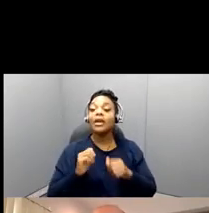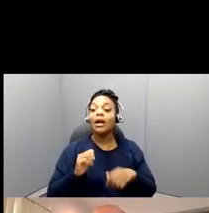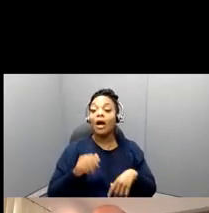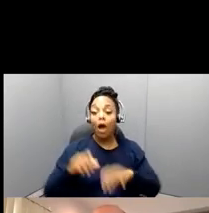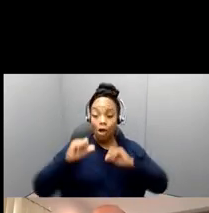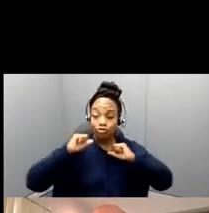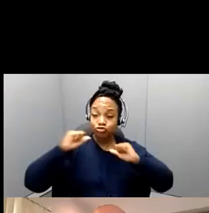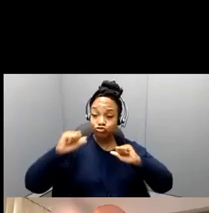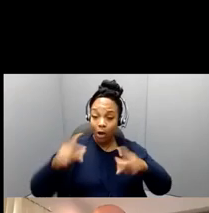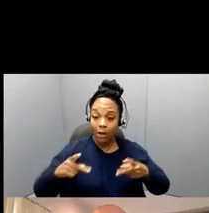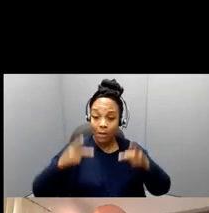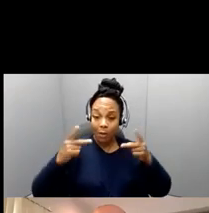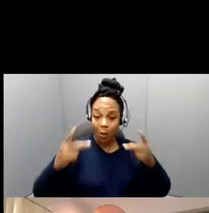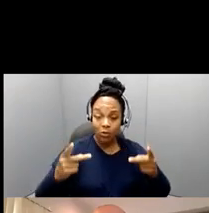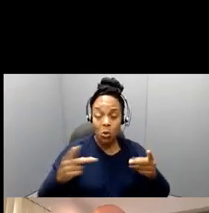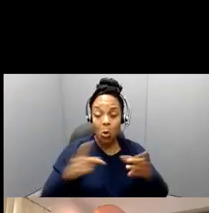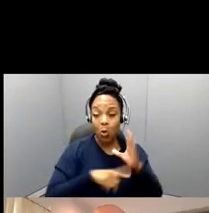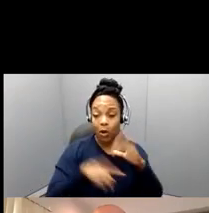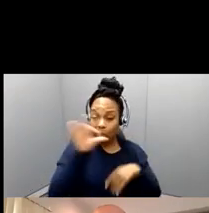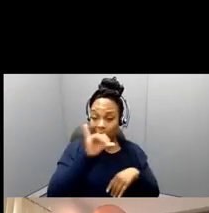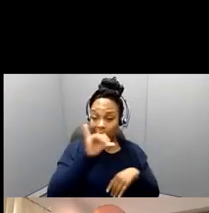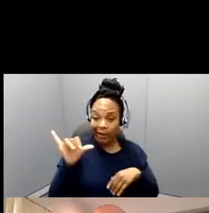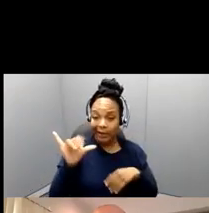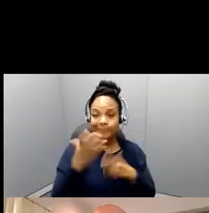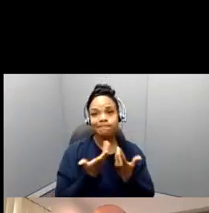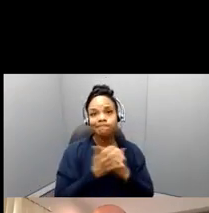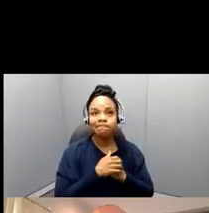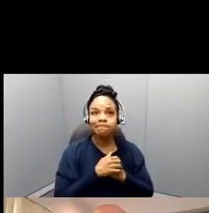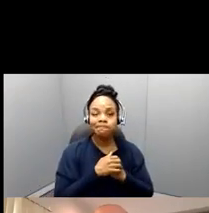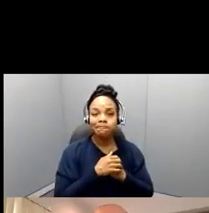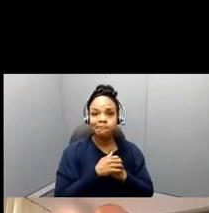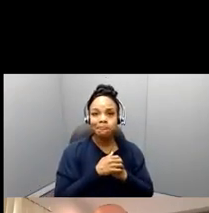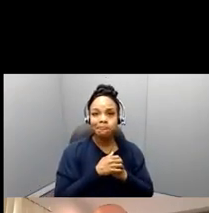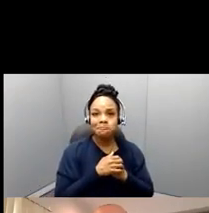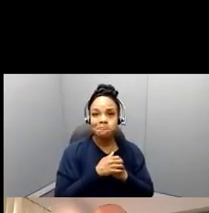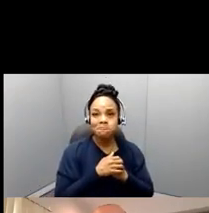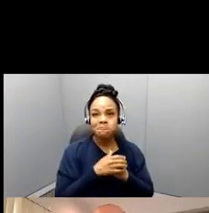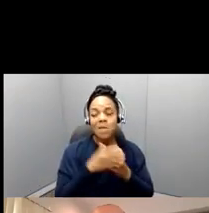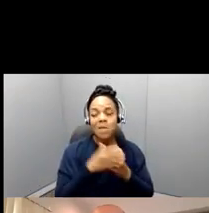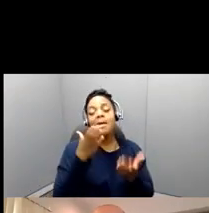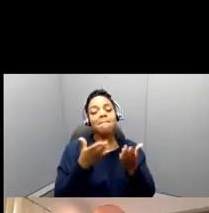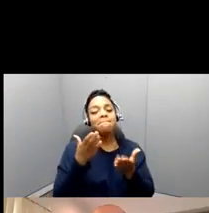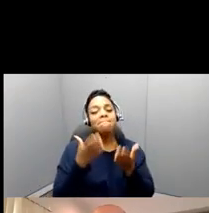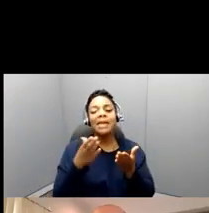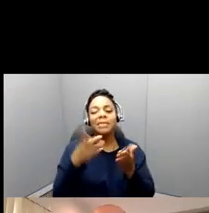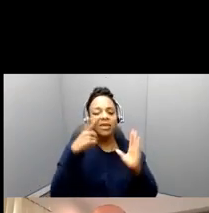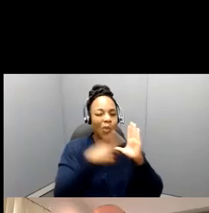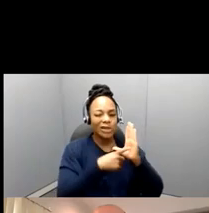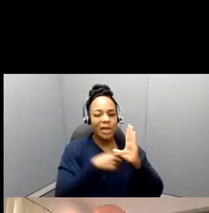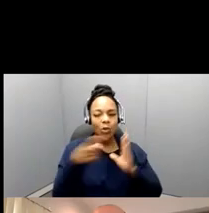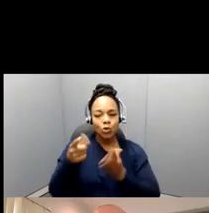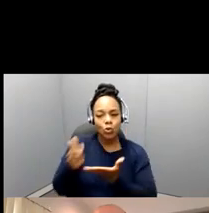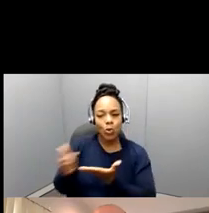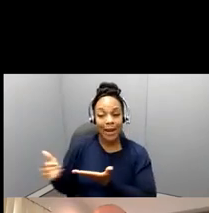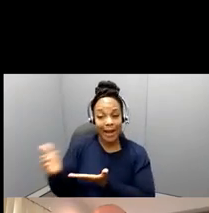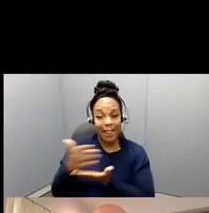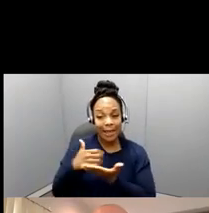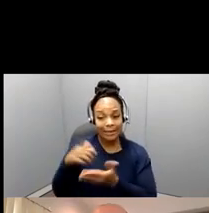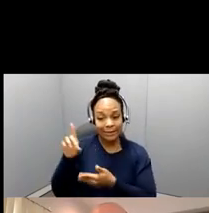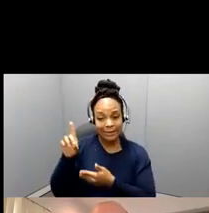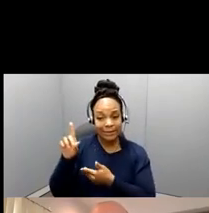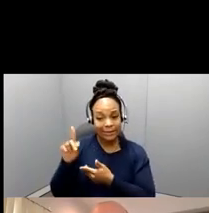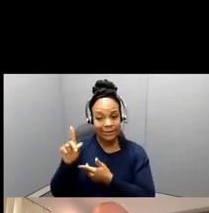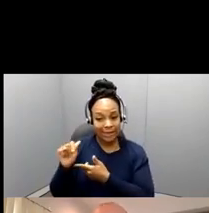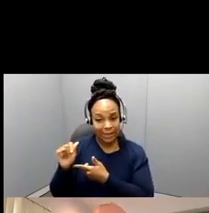clear that not only, for example, maybe you're collecting data right now, and you have things like an observation